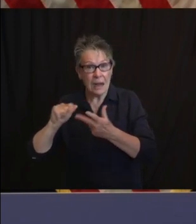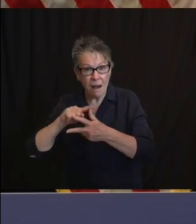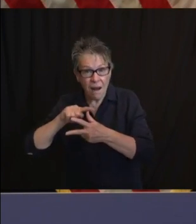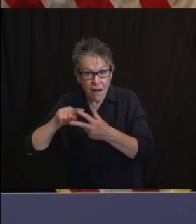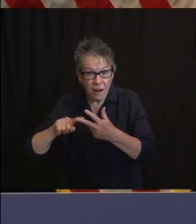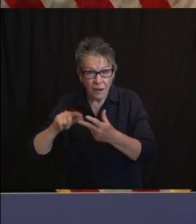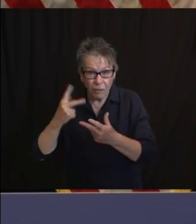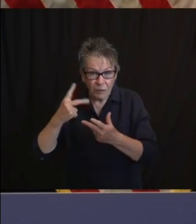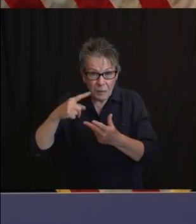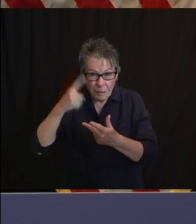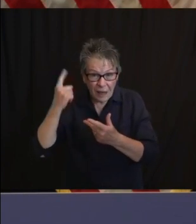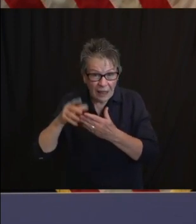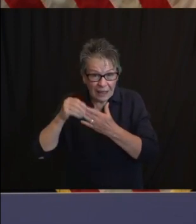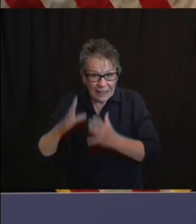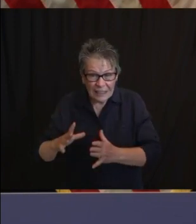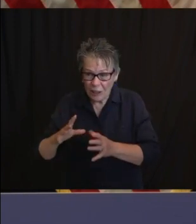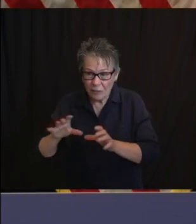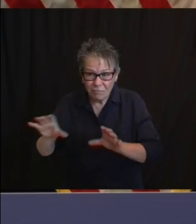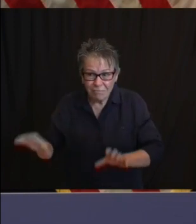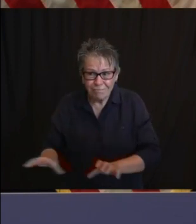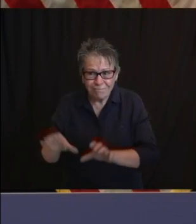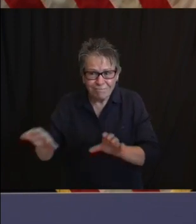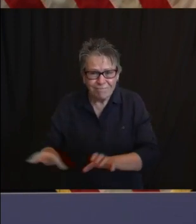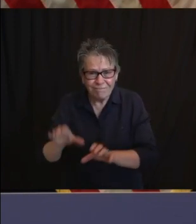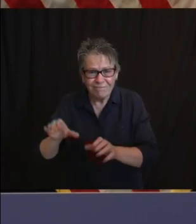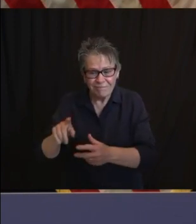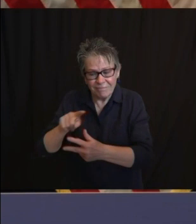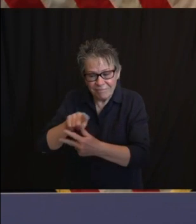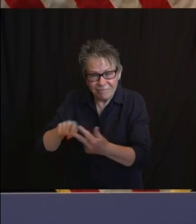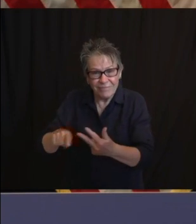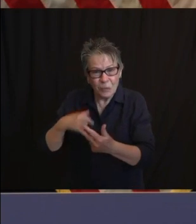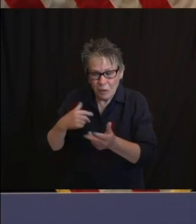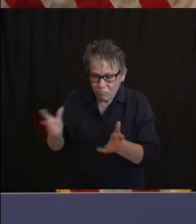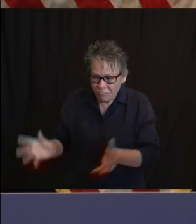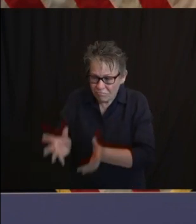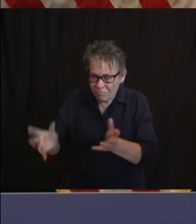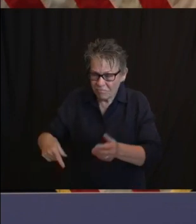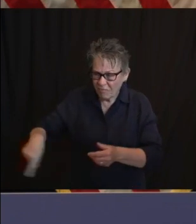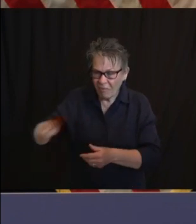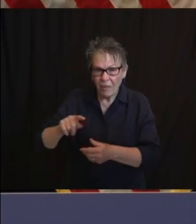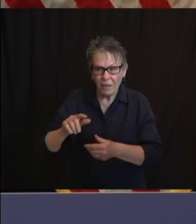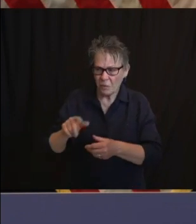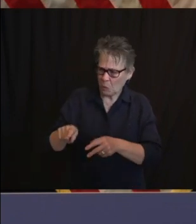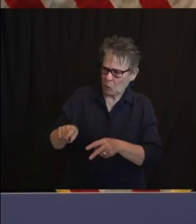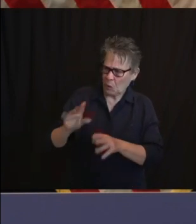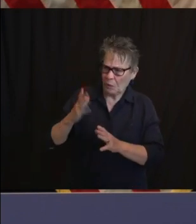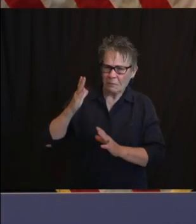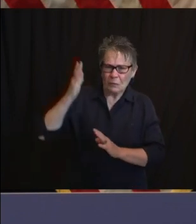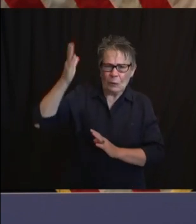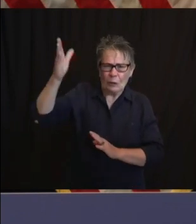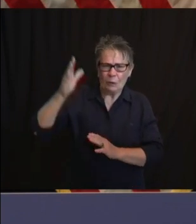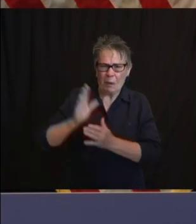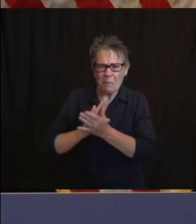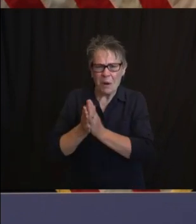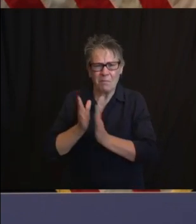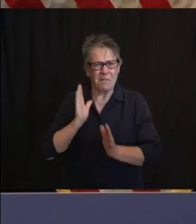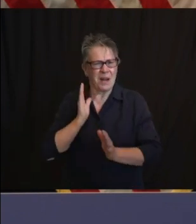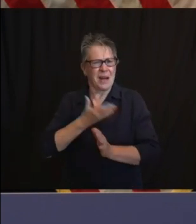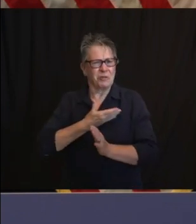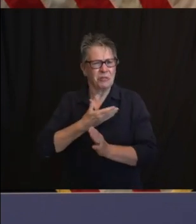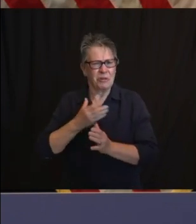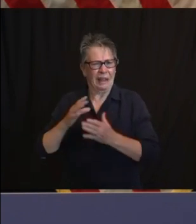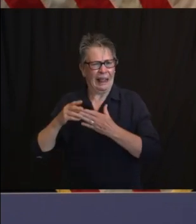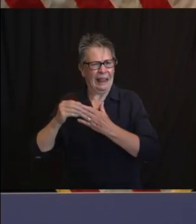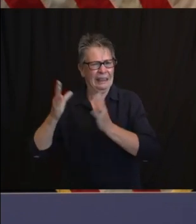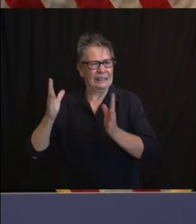focus. On, on the overwhelming amount of folks who are doing the right thing. And again, if you are going to protest, I do